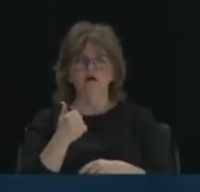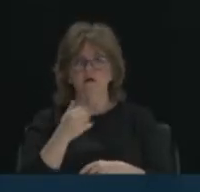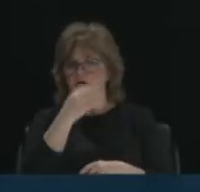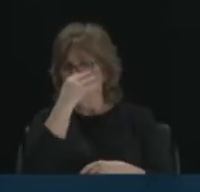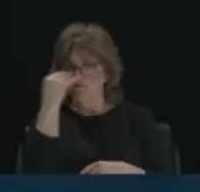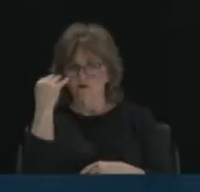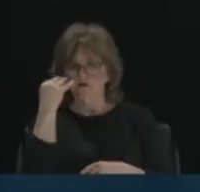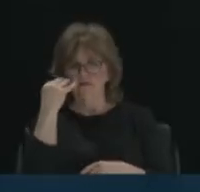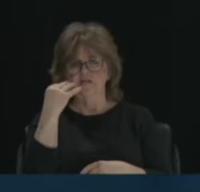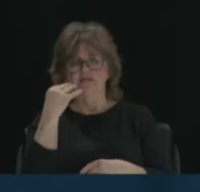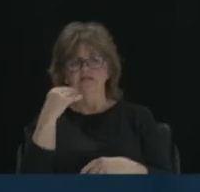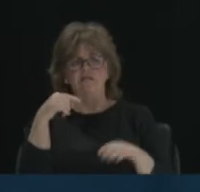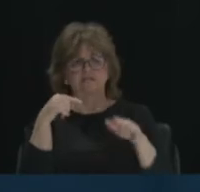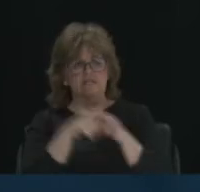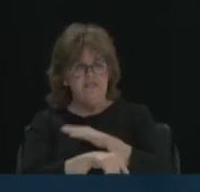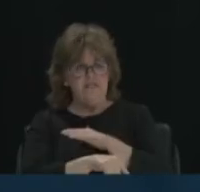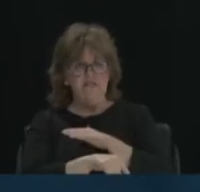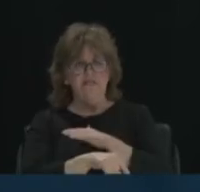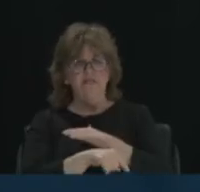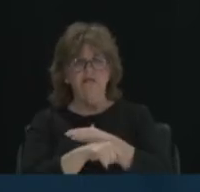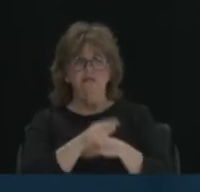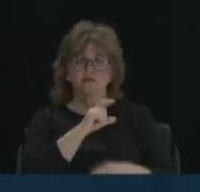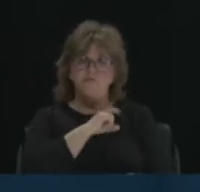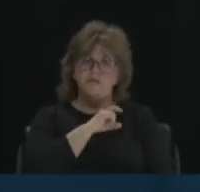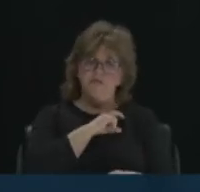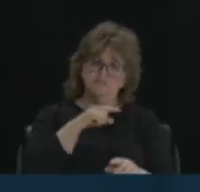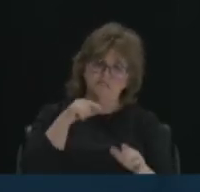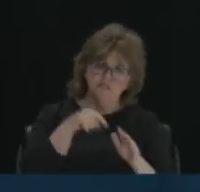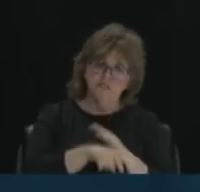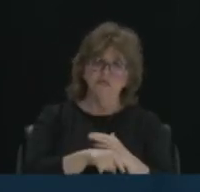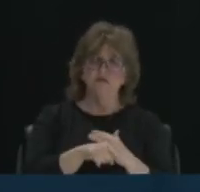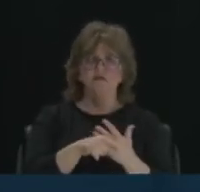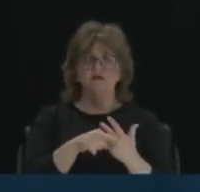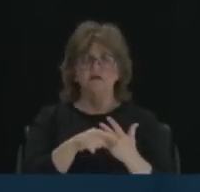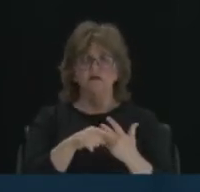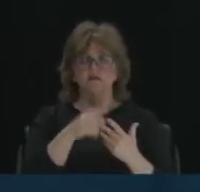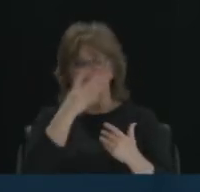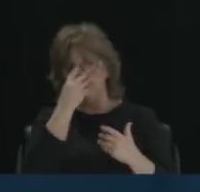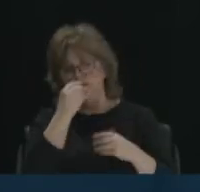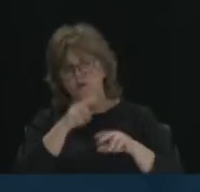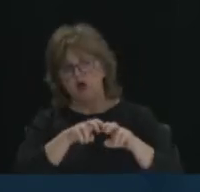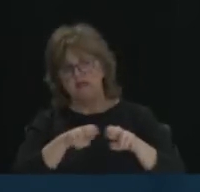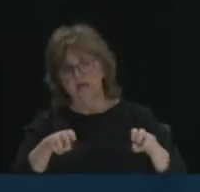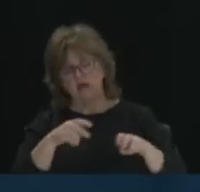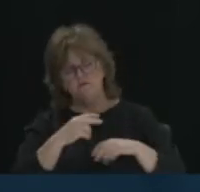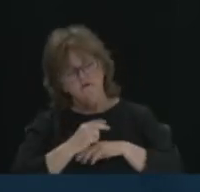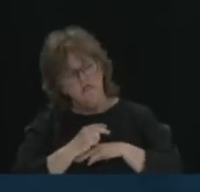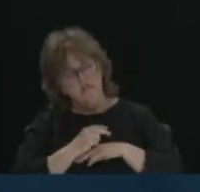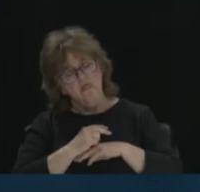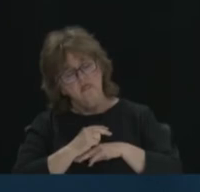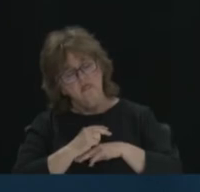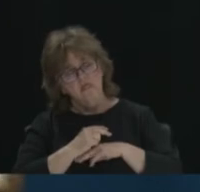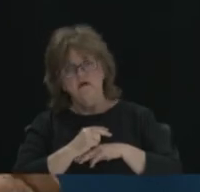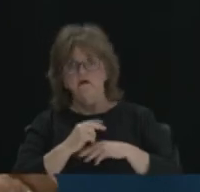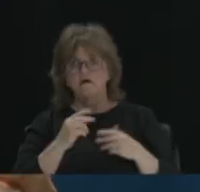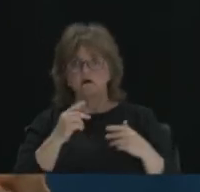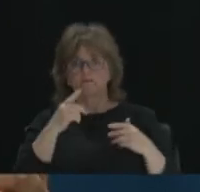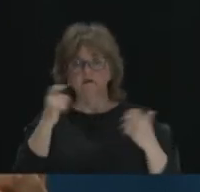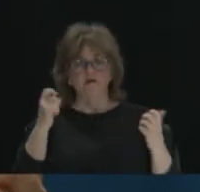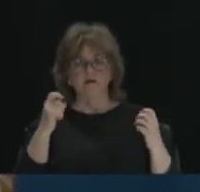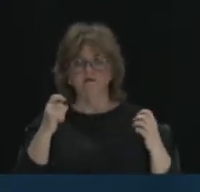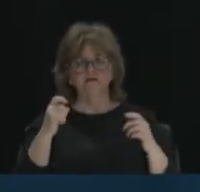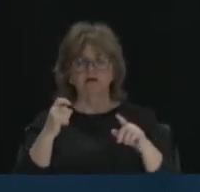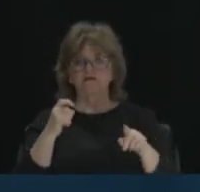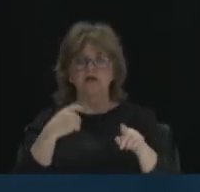-American killed at the hands of law enforcement, sleep on a couch and then due to a no knock